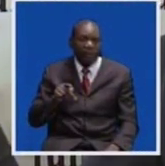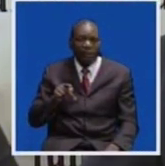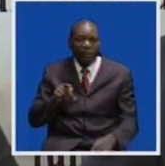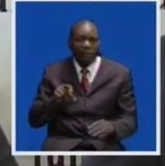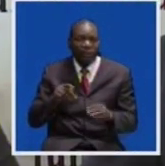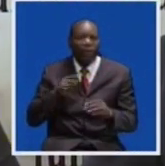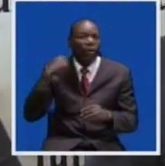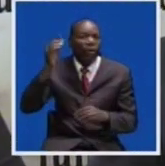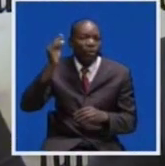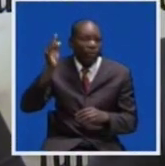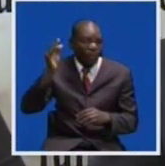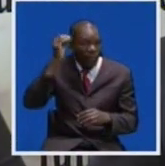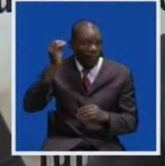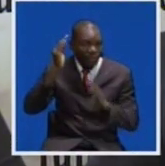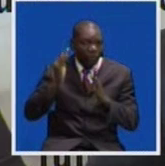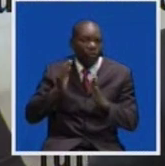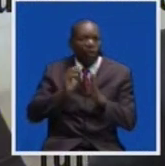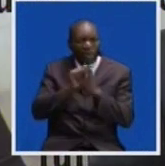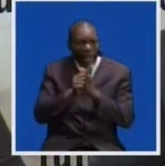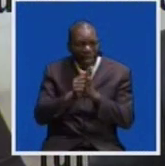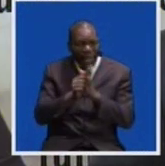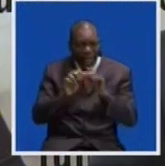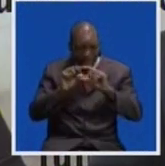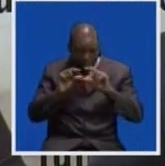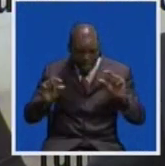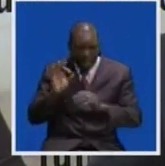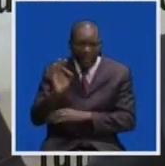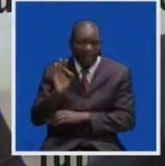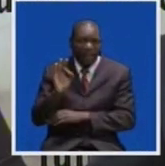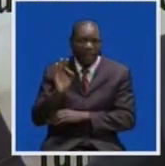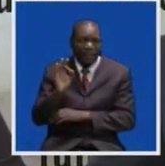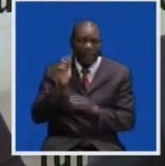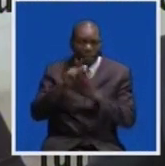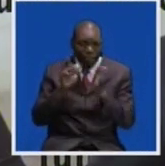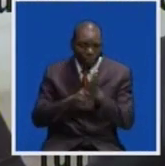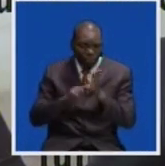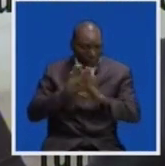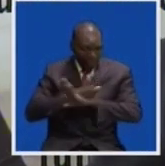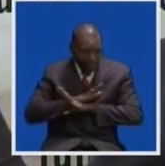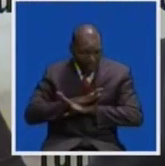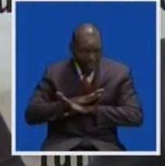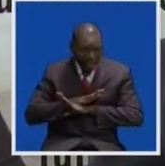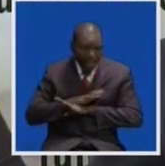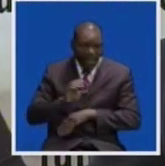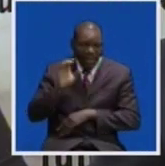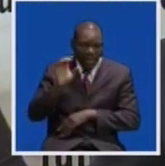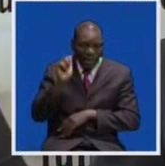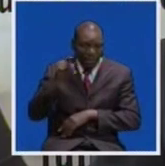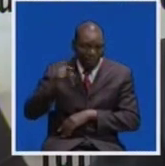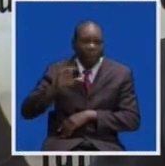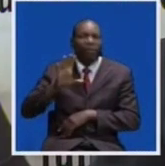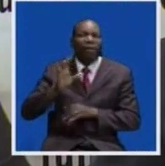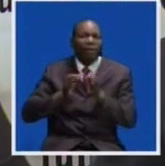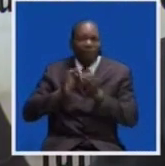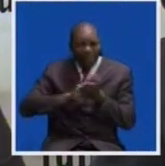the Official Oaths Act in Cap 5 of the Laws of Zambia provides very clearly that that